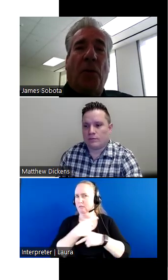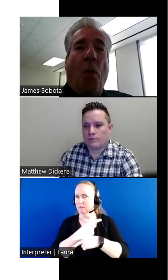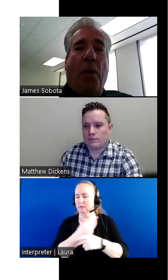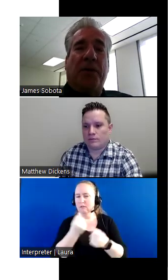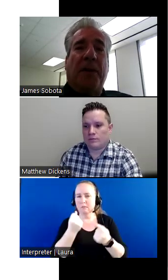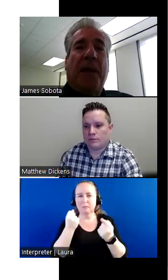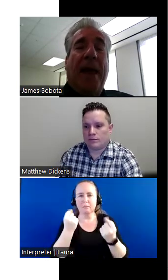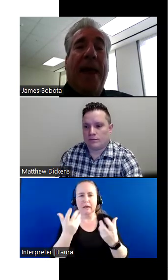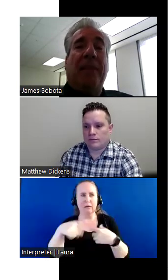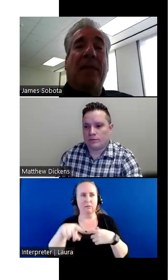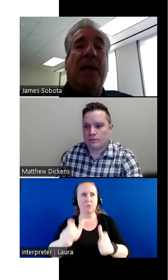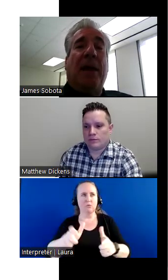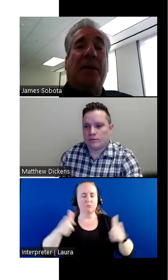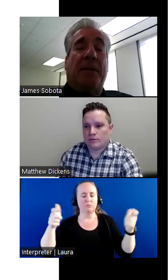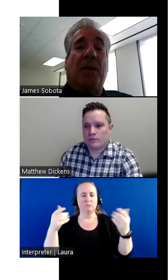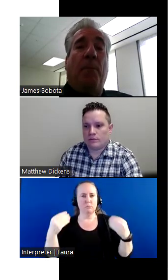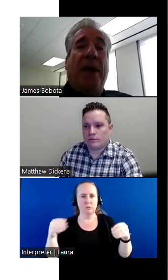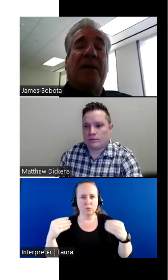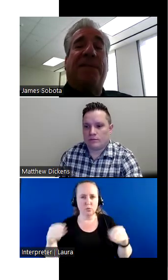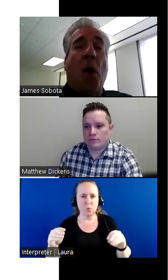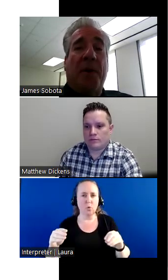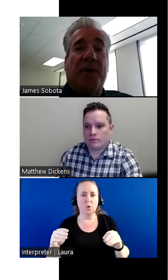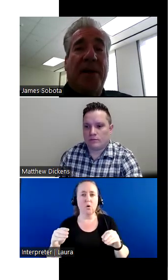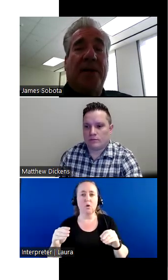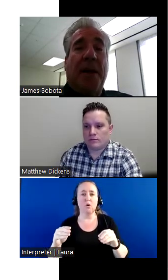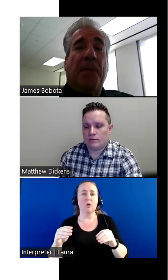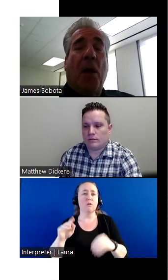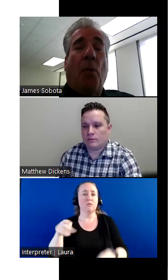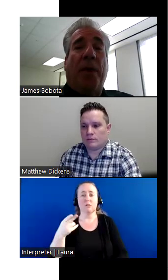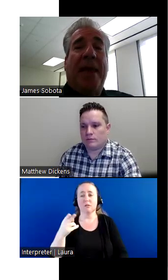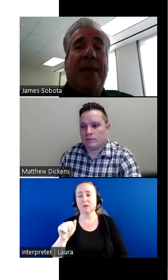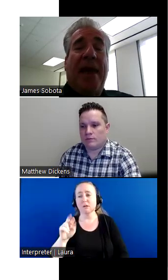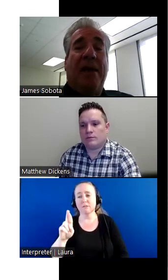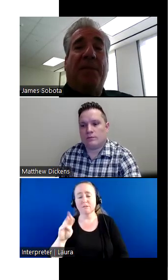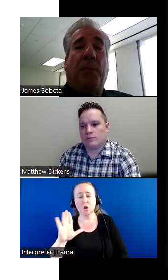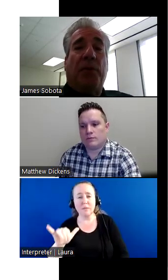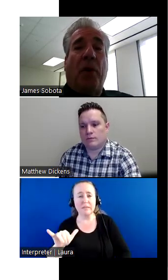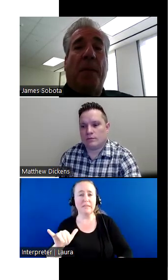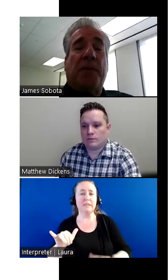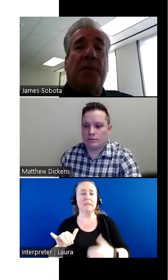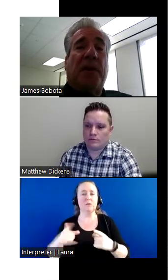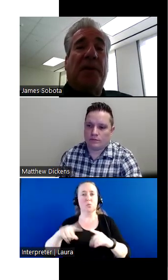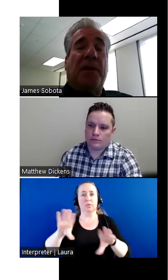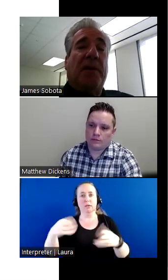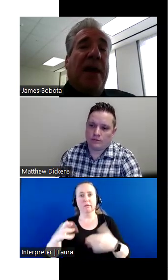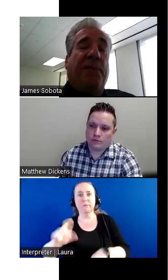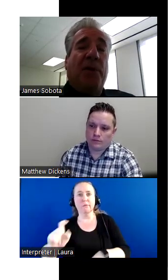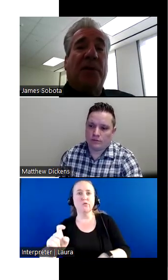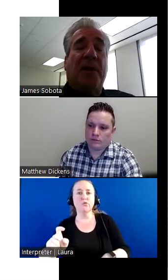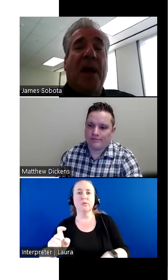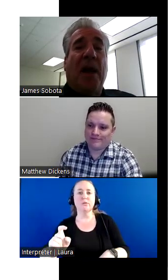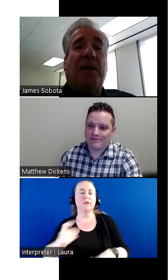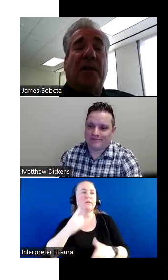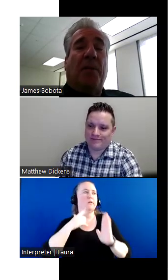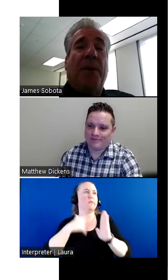major stores and some of the biggest pharmacies, when they gave prescriptions to take,